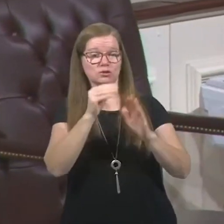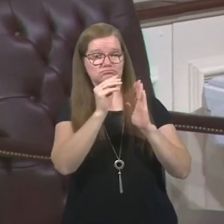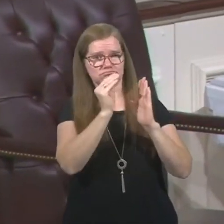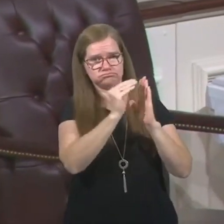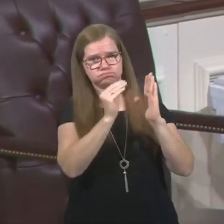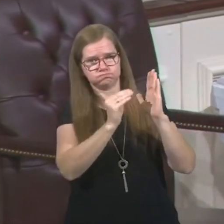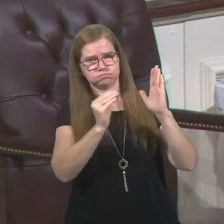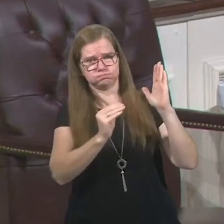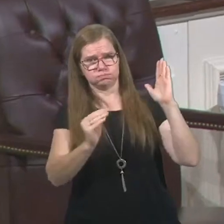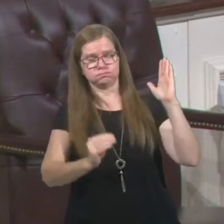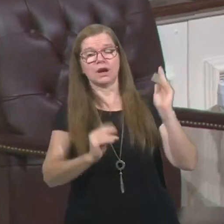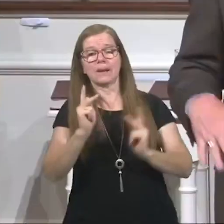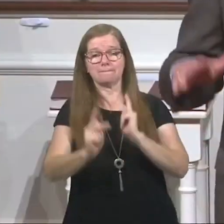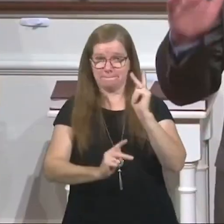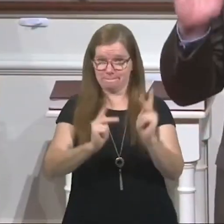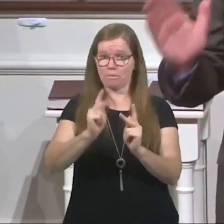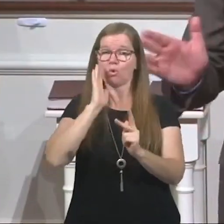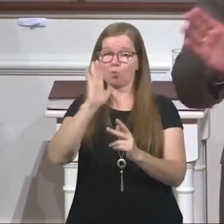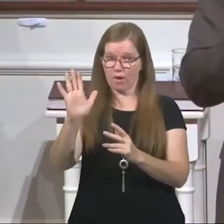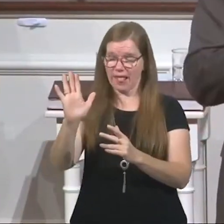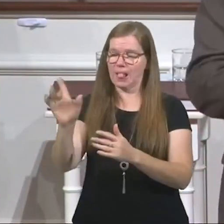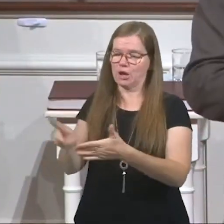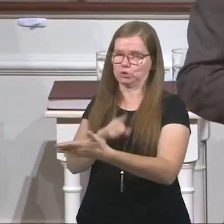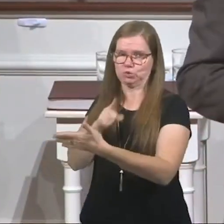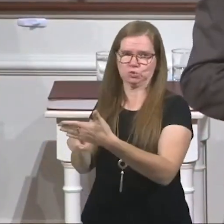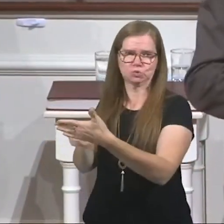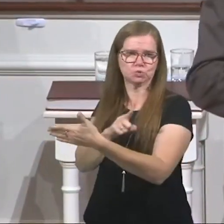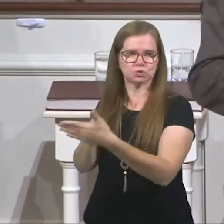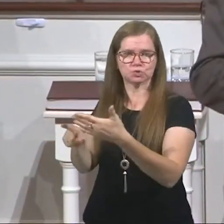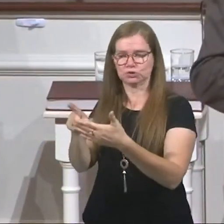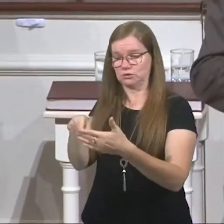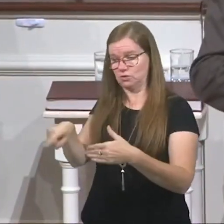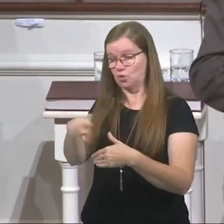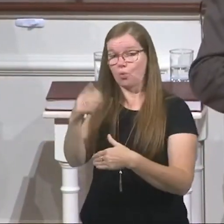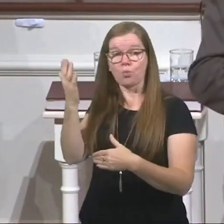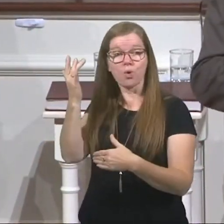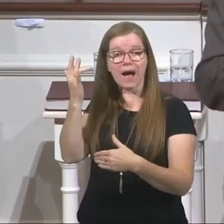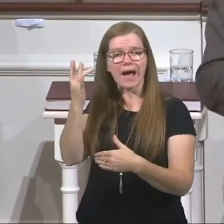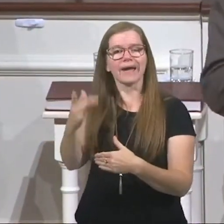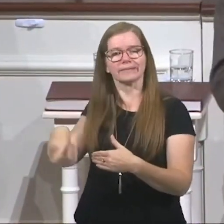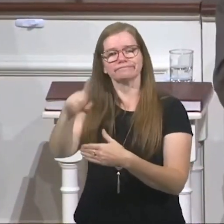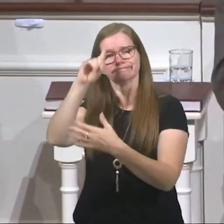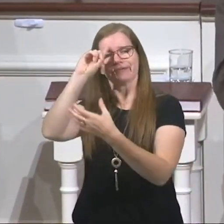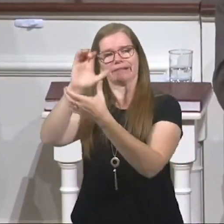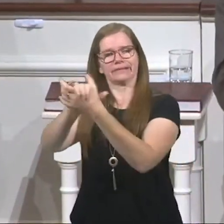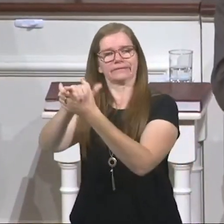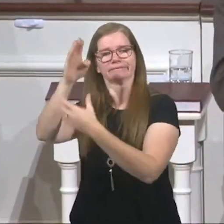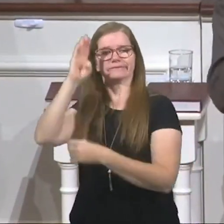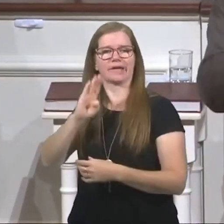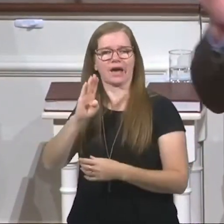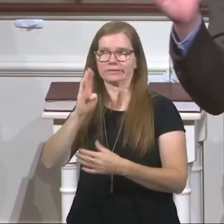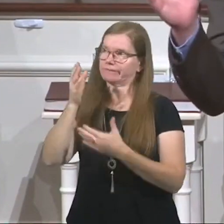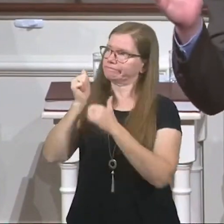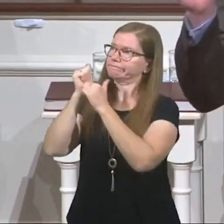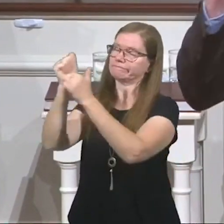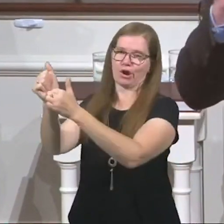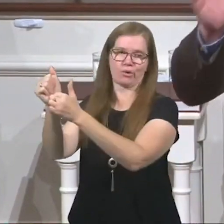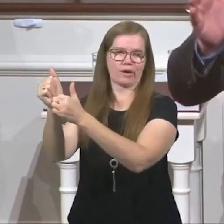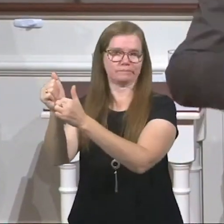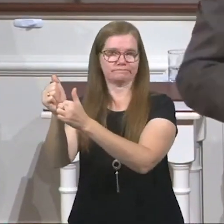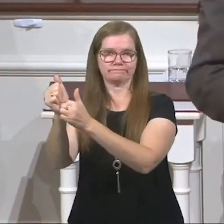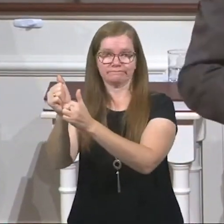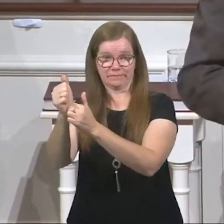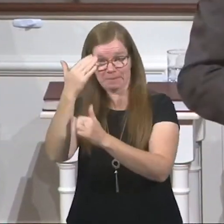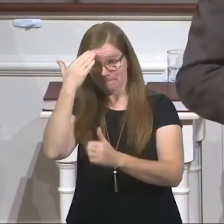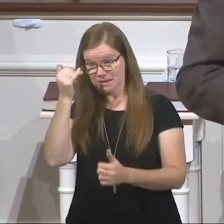to be slandered, who do nothing but believe that Jesus is God and try to follow him. That's all they believe, and